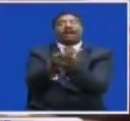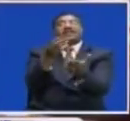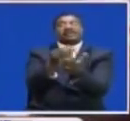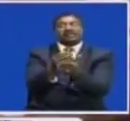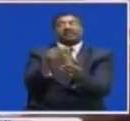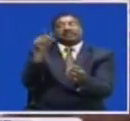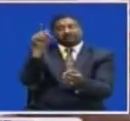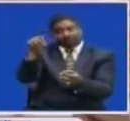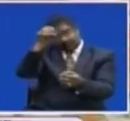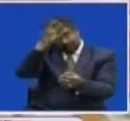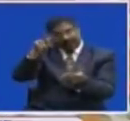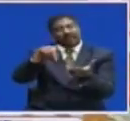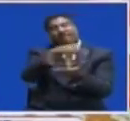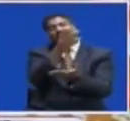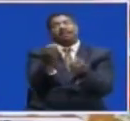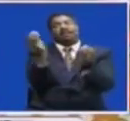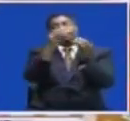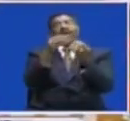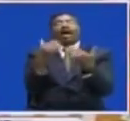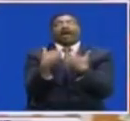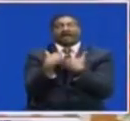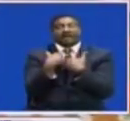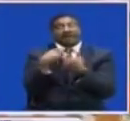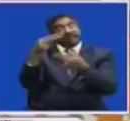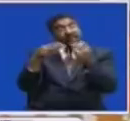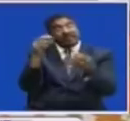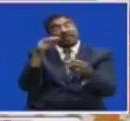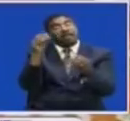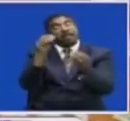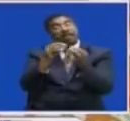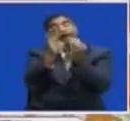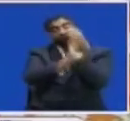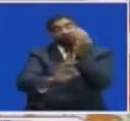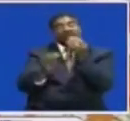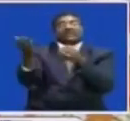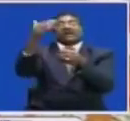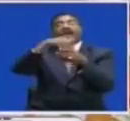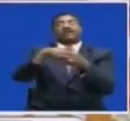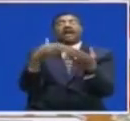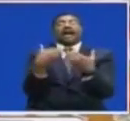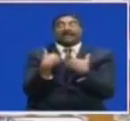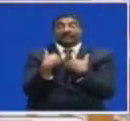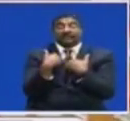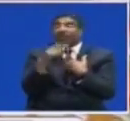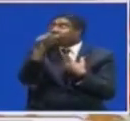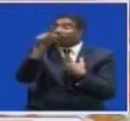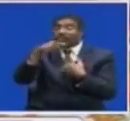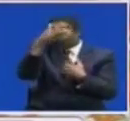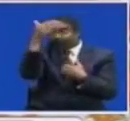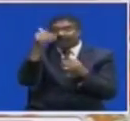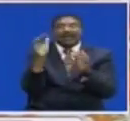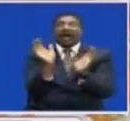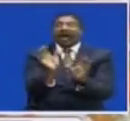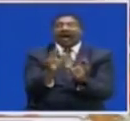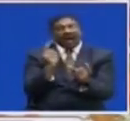In terms of mineral royalty And we're seeing more foreign exchange into the market And don't forget that we are now